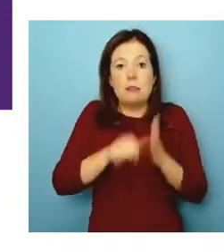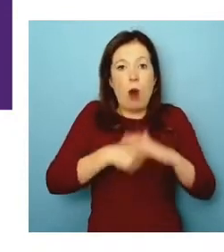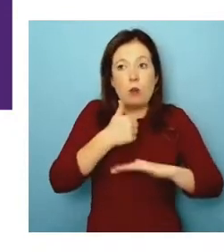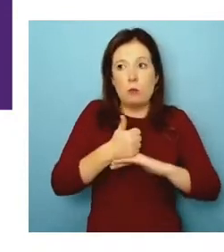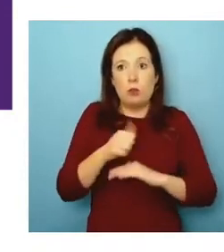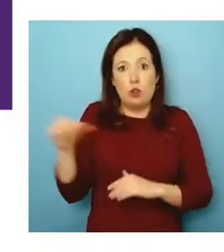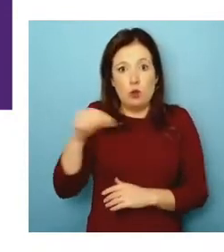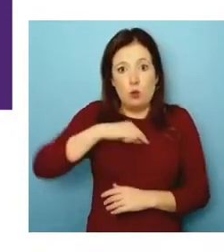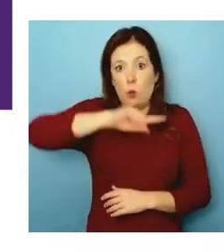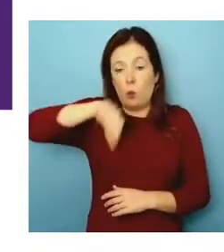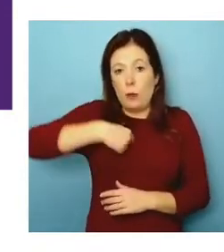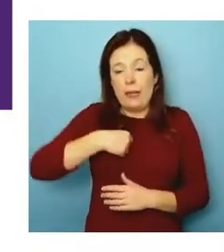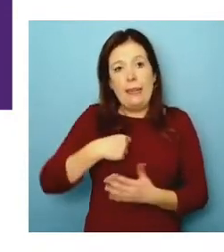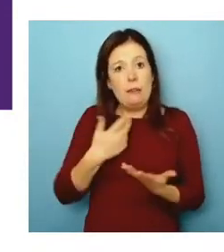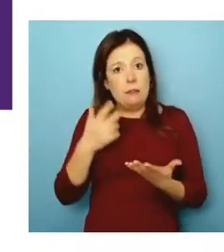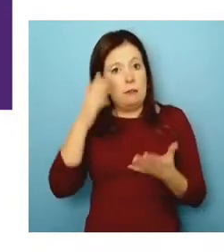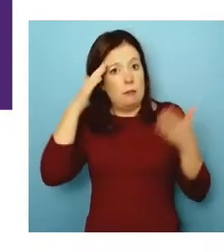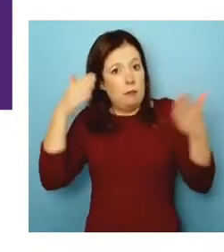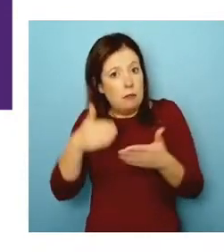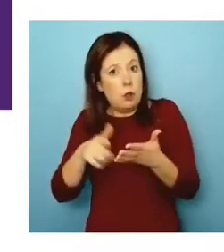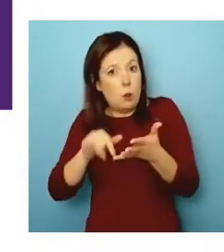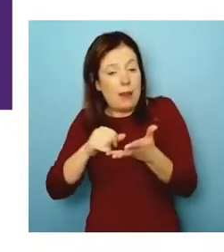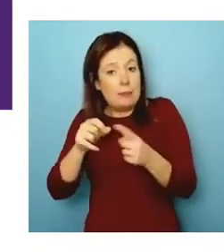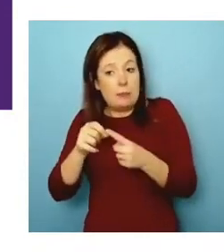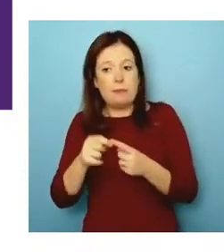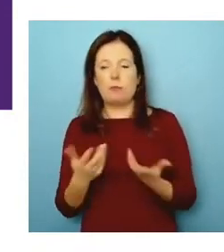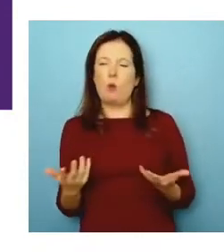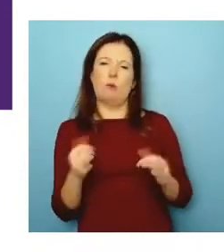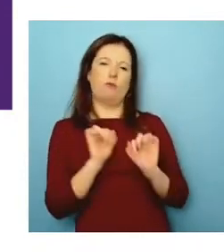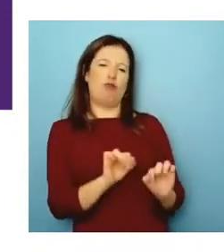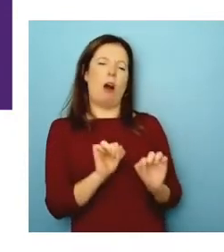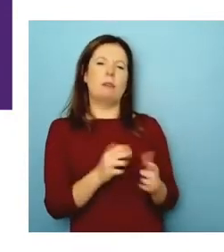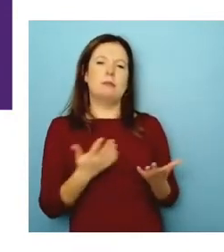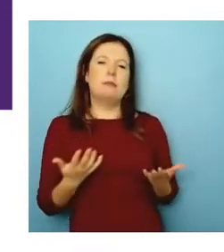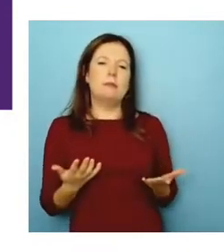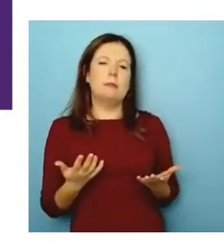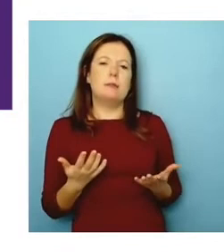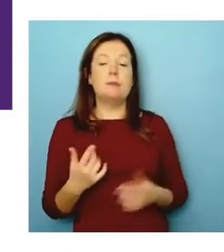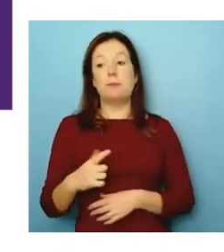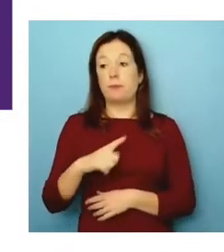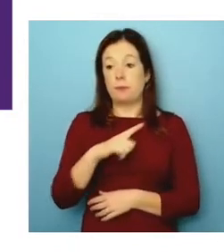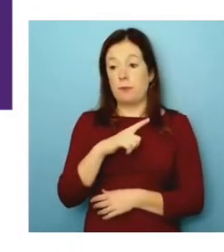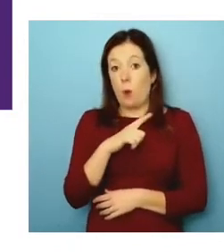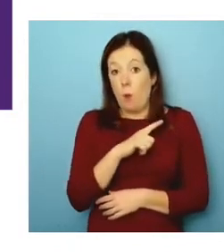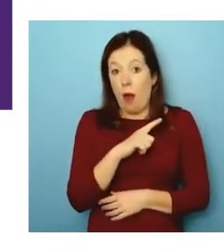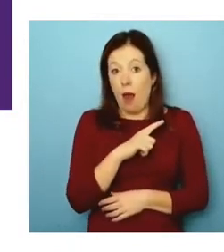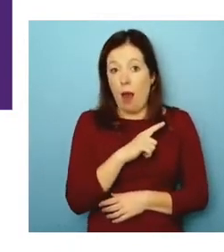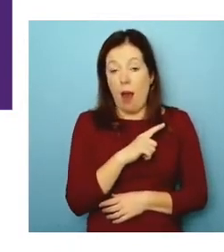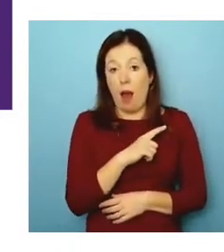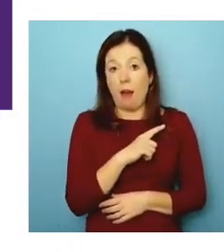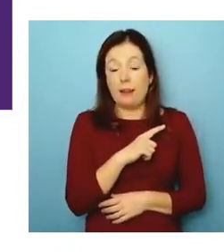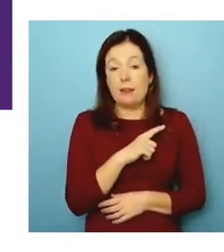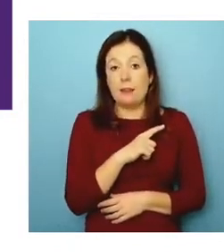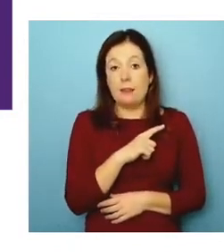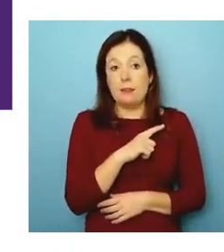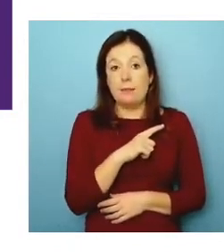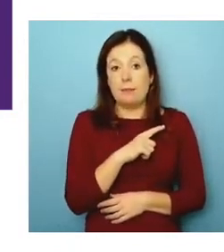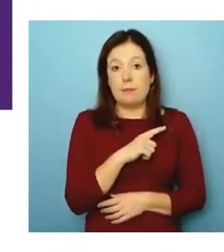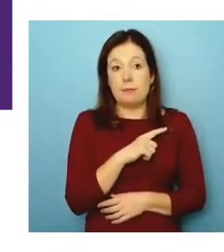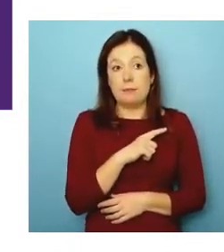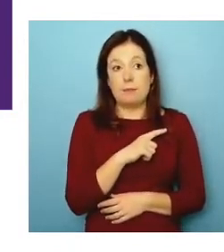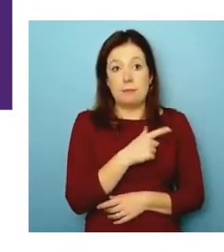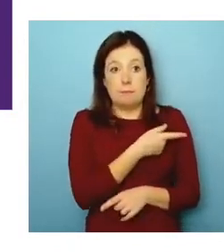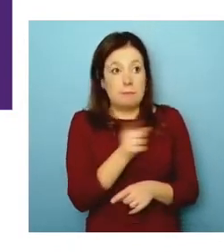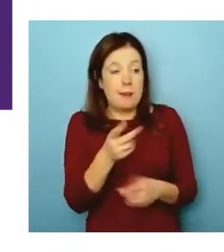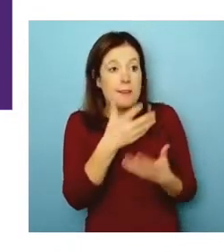talking about it as that? Yeah, I think you're right. And I think because you could, as you said, you could have all the, all the variance